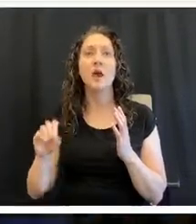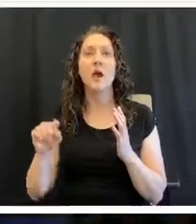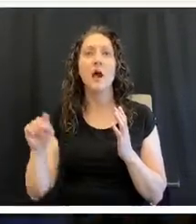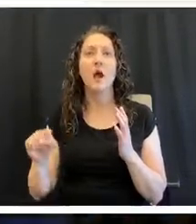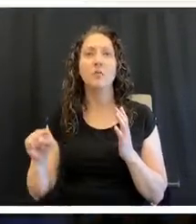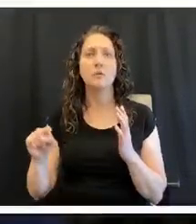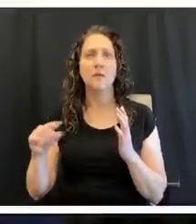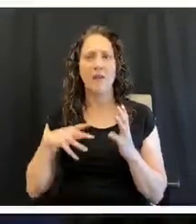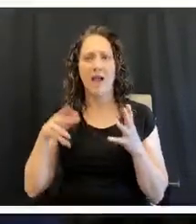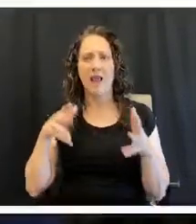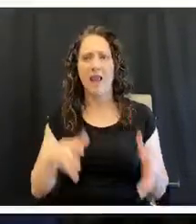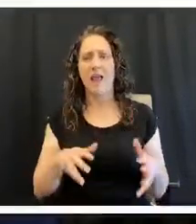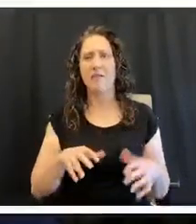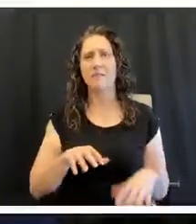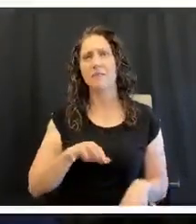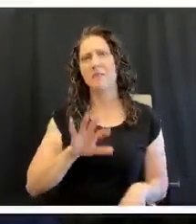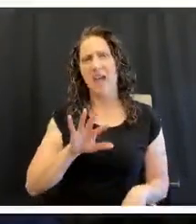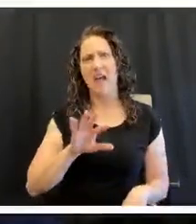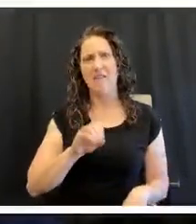Interesting. Interesting.